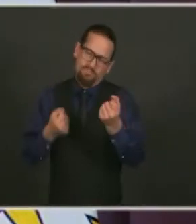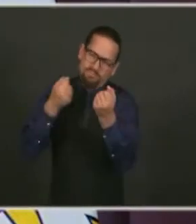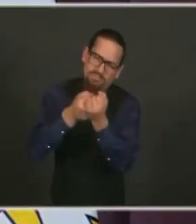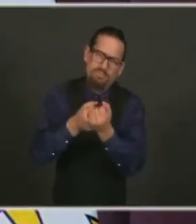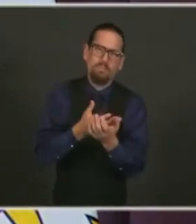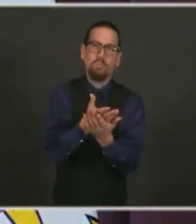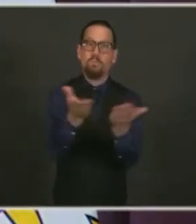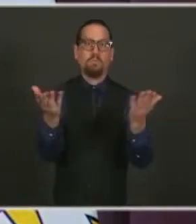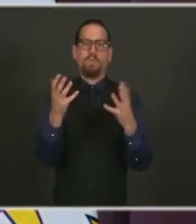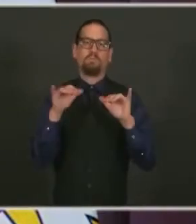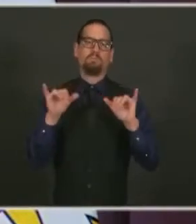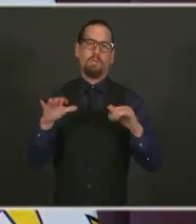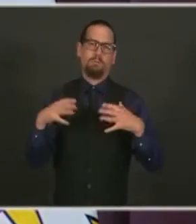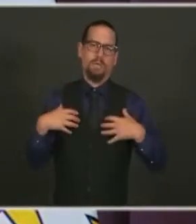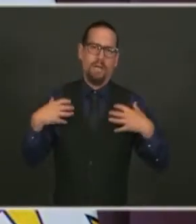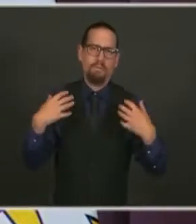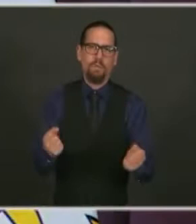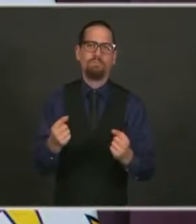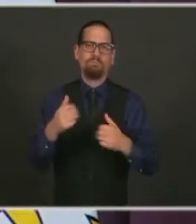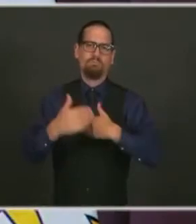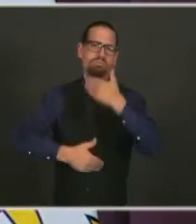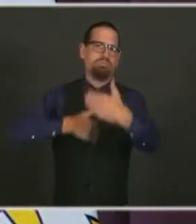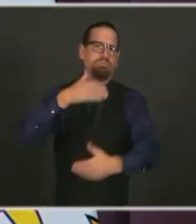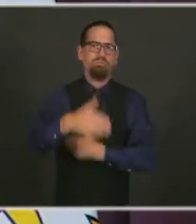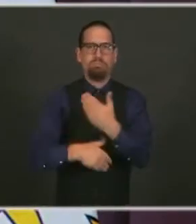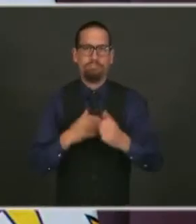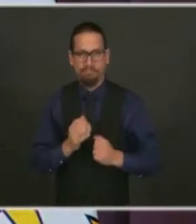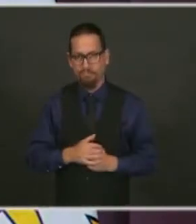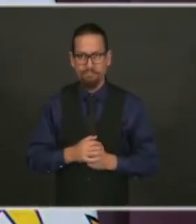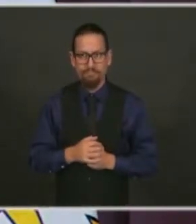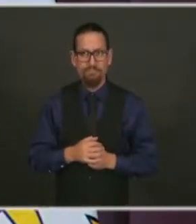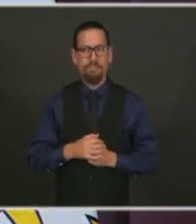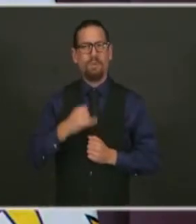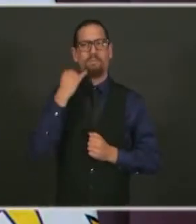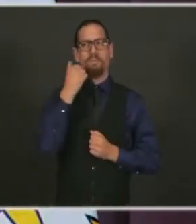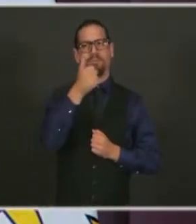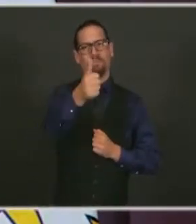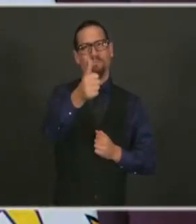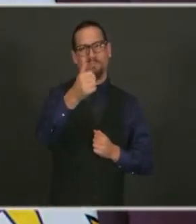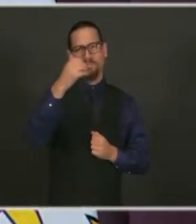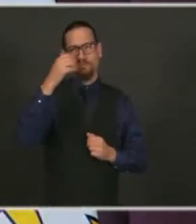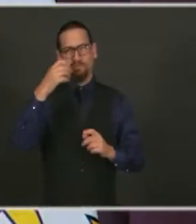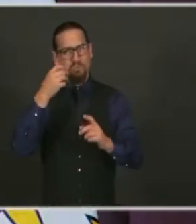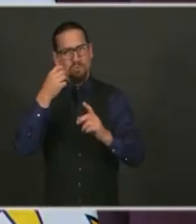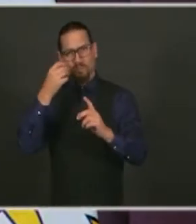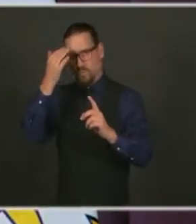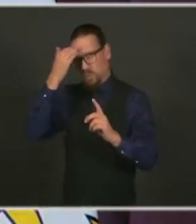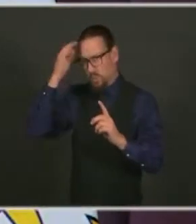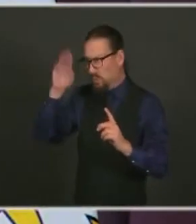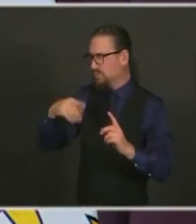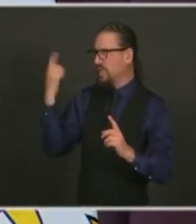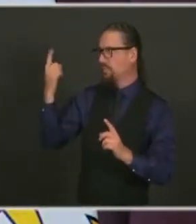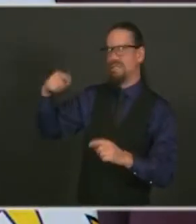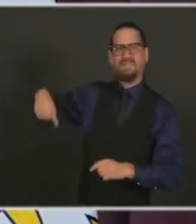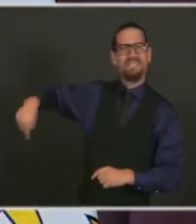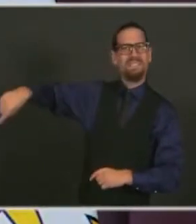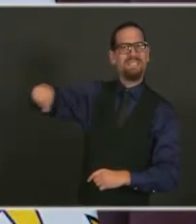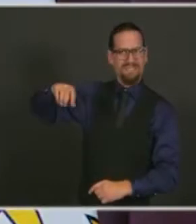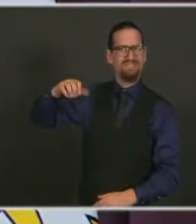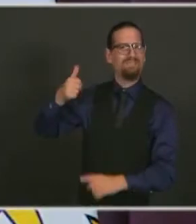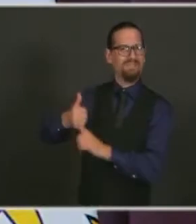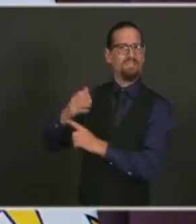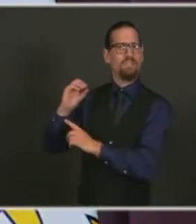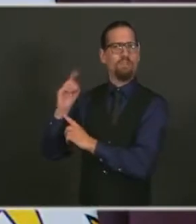if you think someone is overdosing, call 911 immediately. The Rhode Island Good Samaritan Law protects